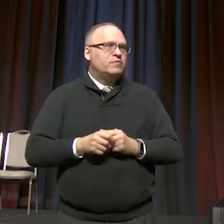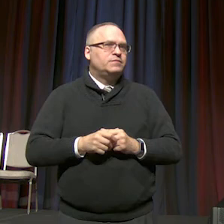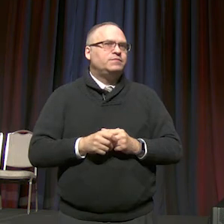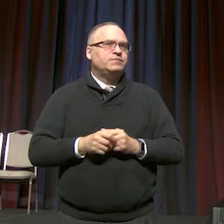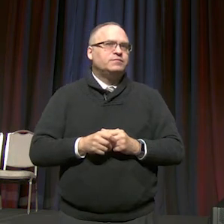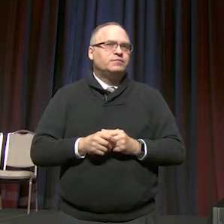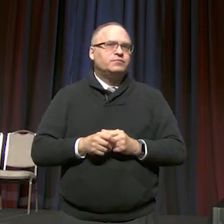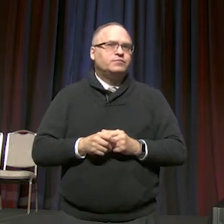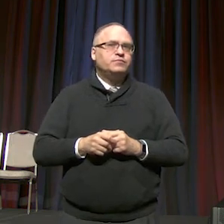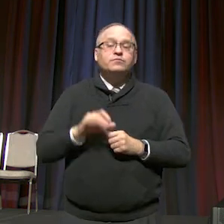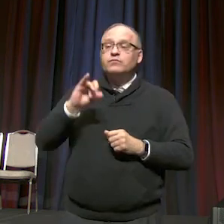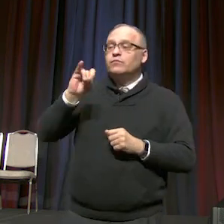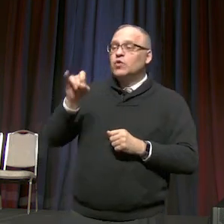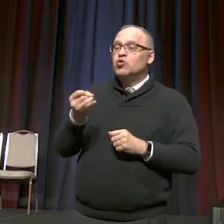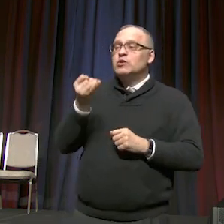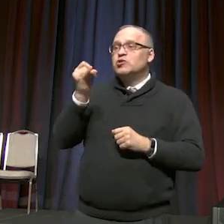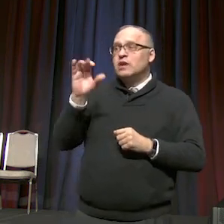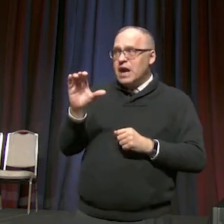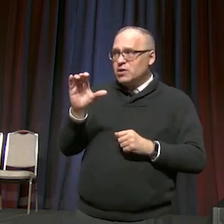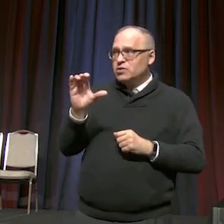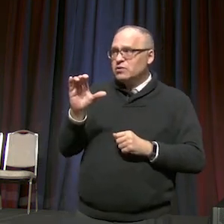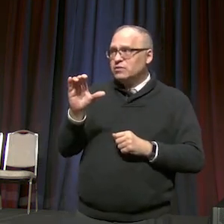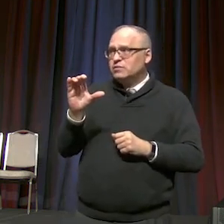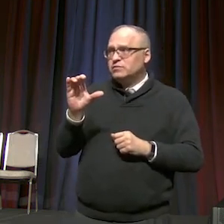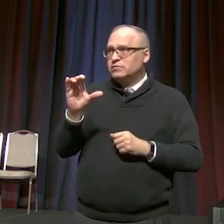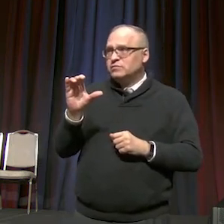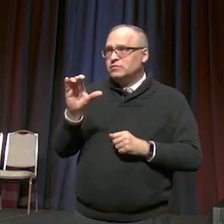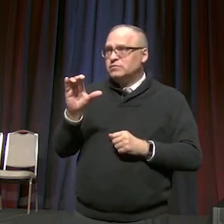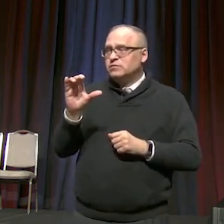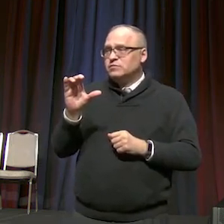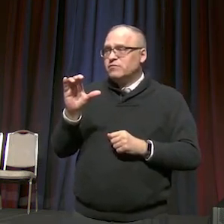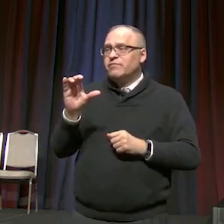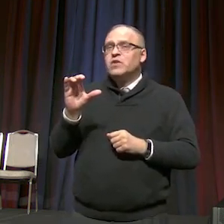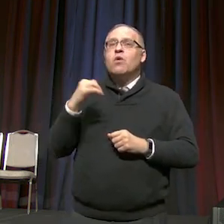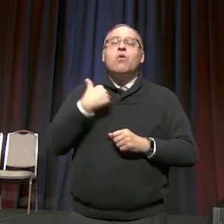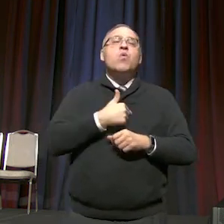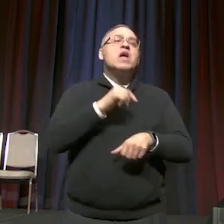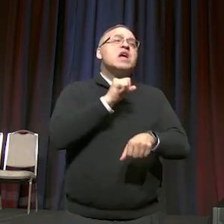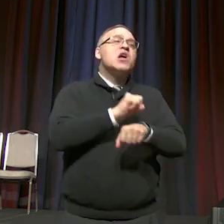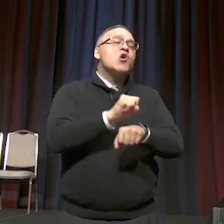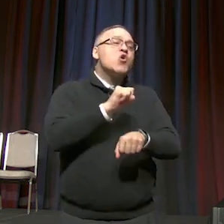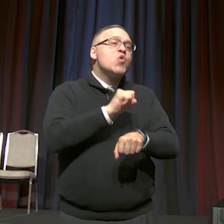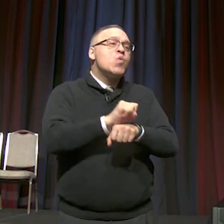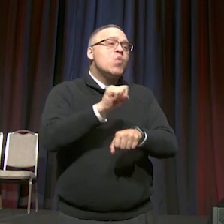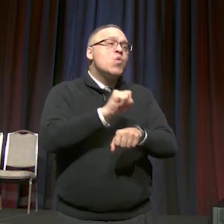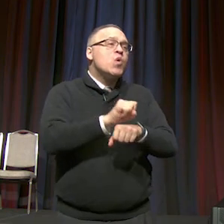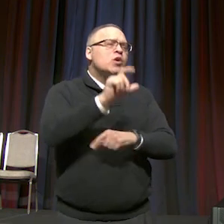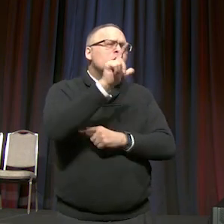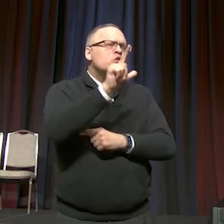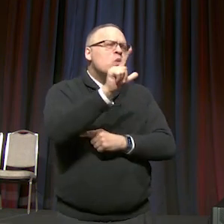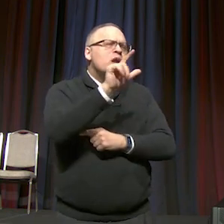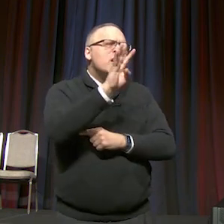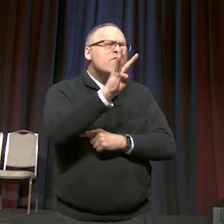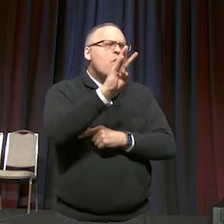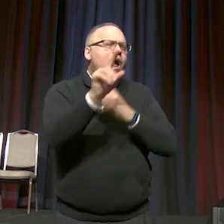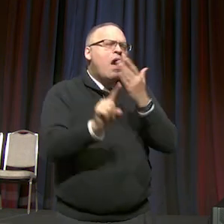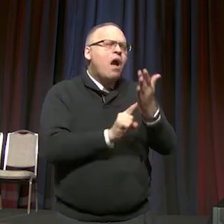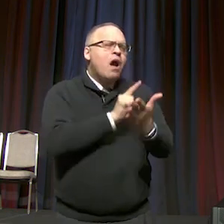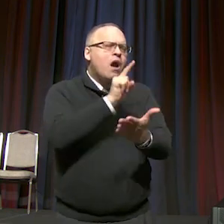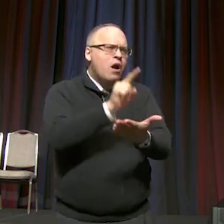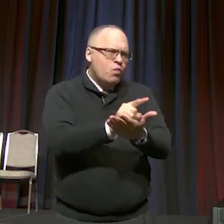The Judicial Council worked literally 24 hours a day